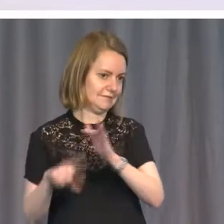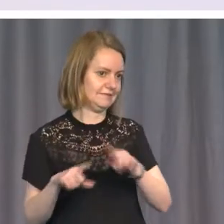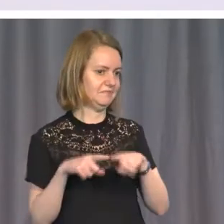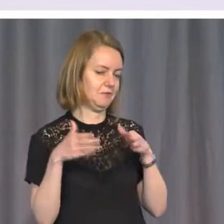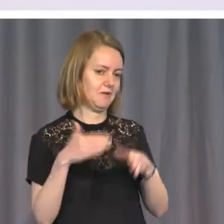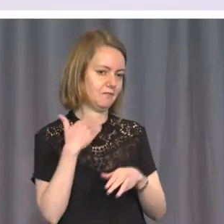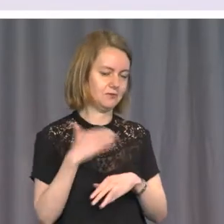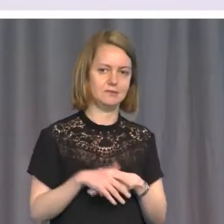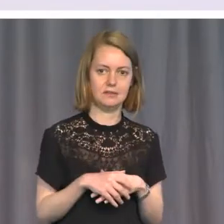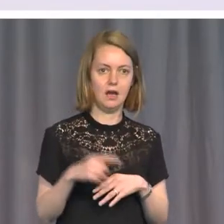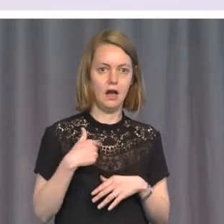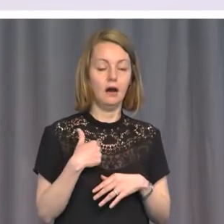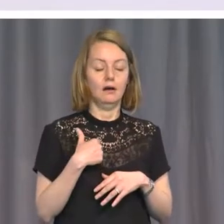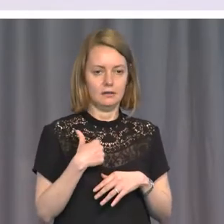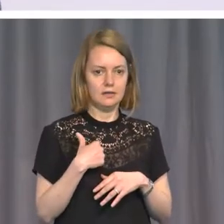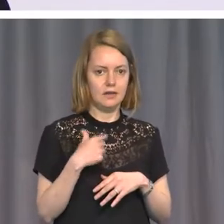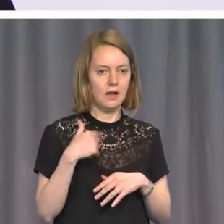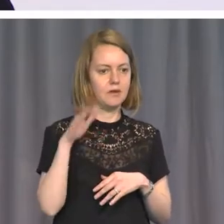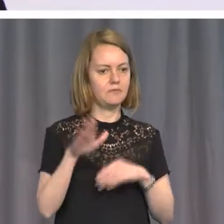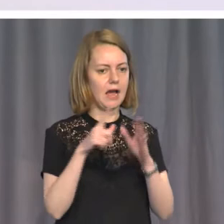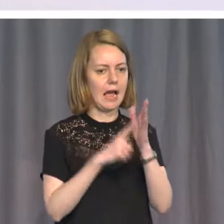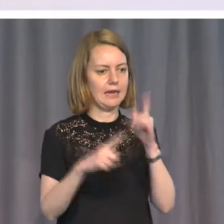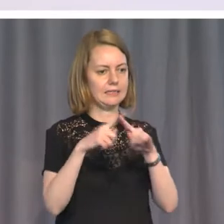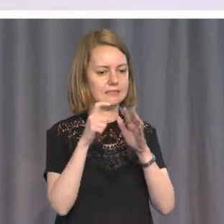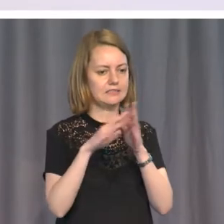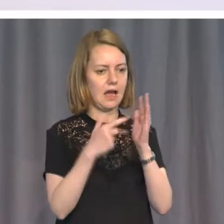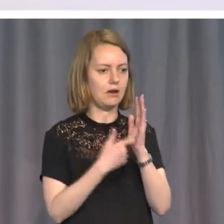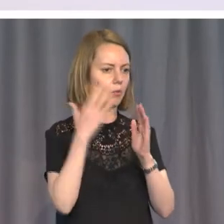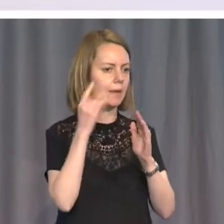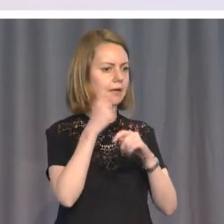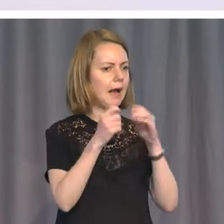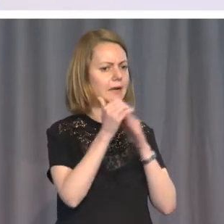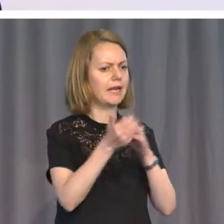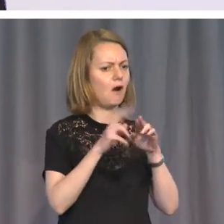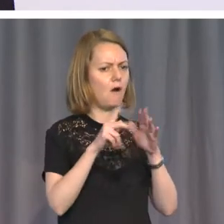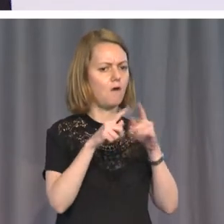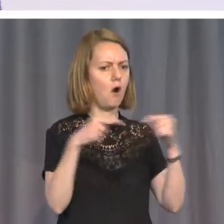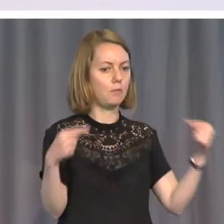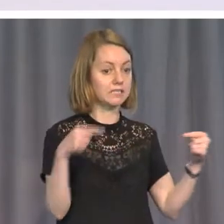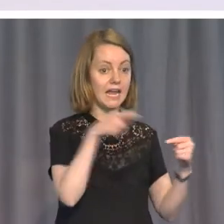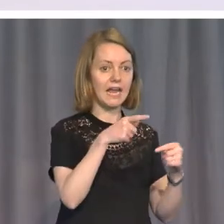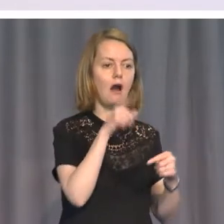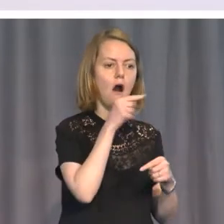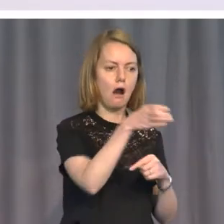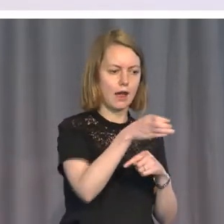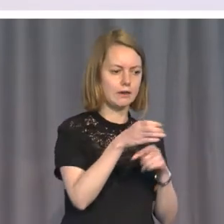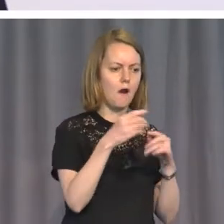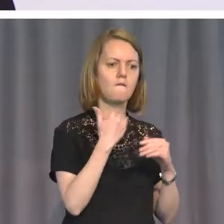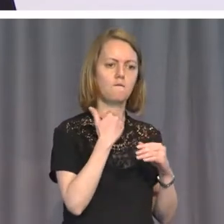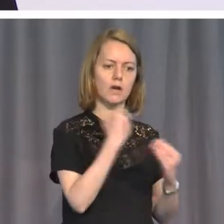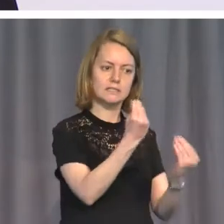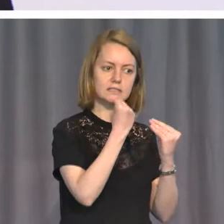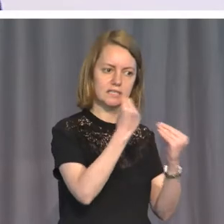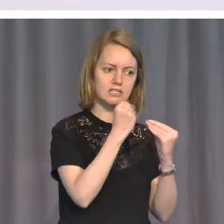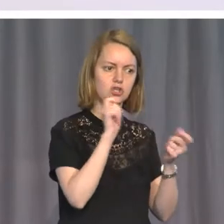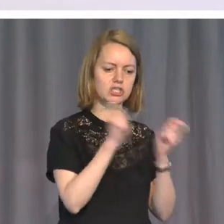Well, I felt sorry for Alexander Downer when he briefly became leader of the opposition and had to hire a voice coach to change his